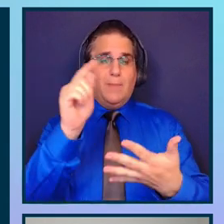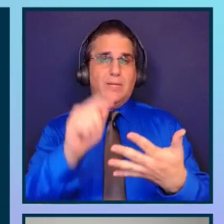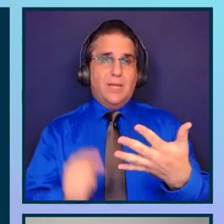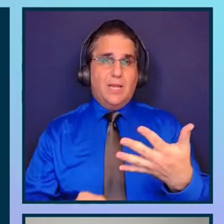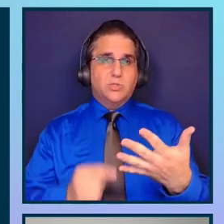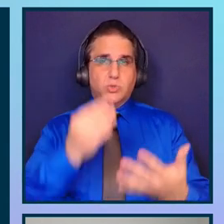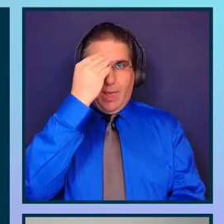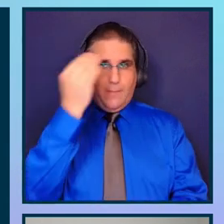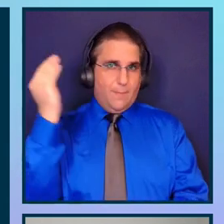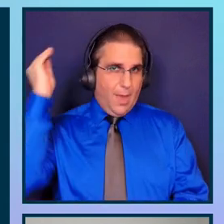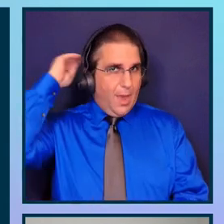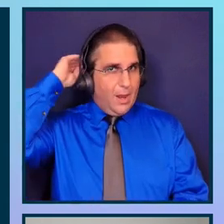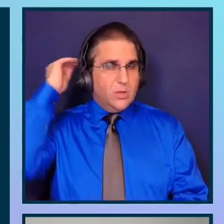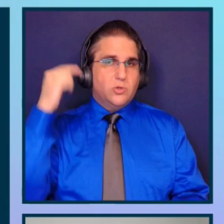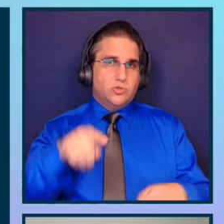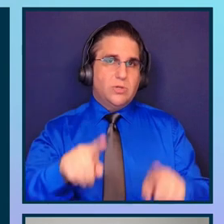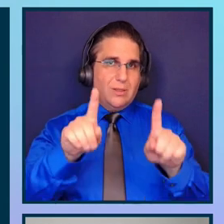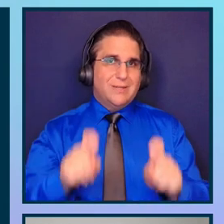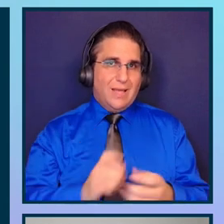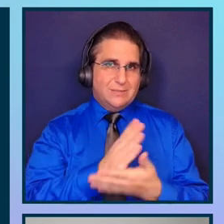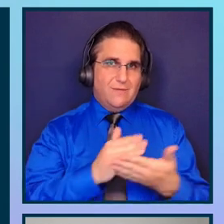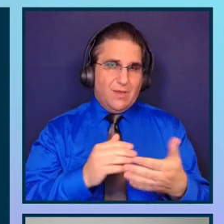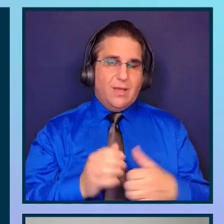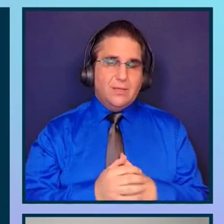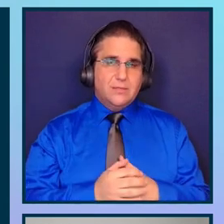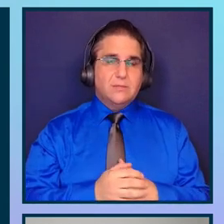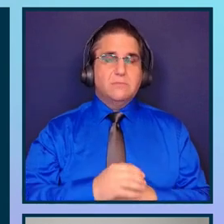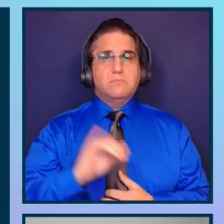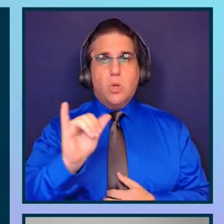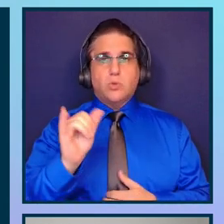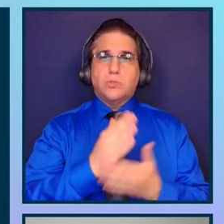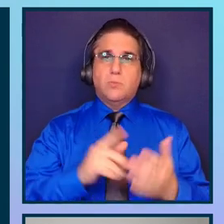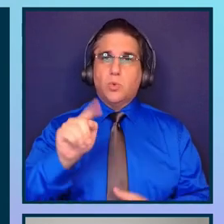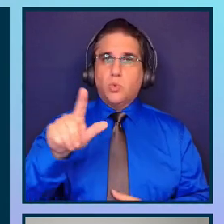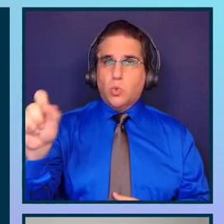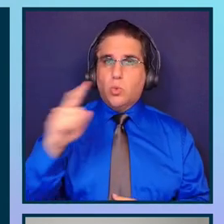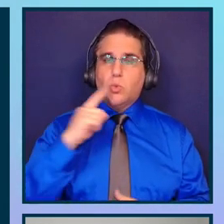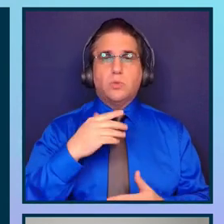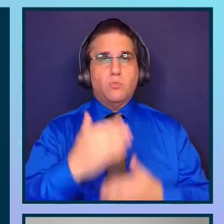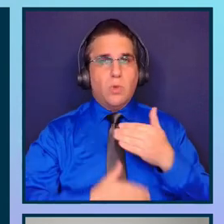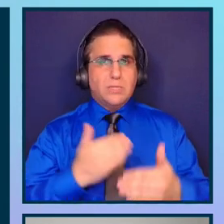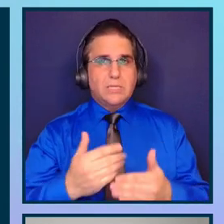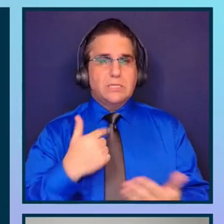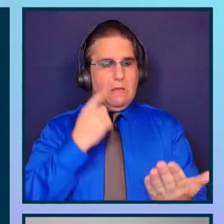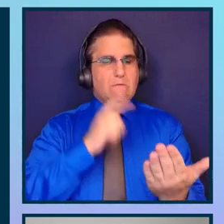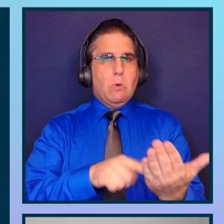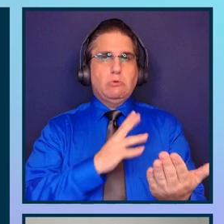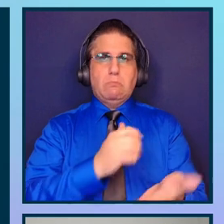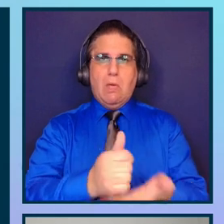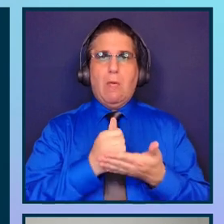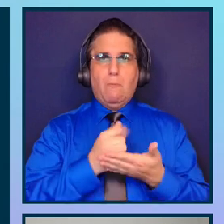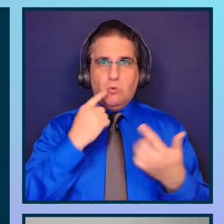in mind during the testing phase as well as some tools and processes that I find helpful during